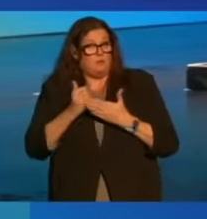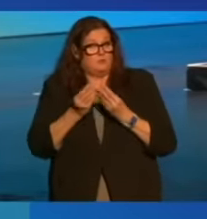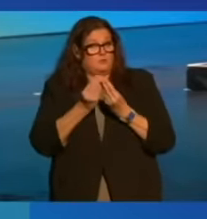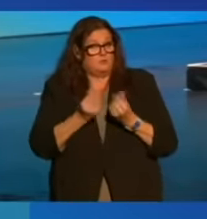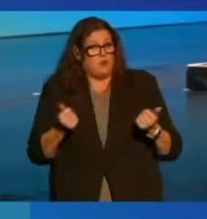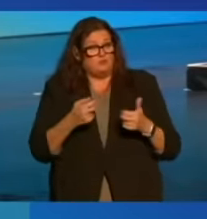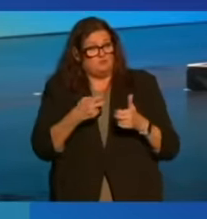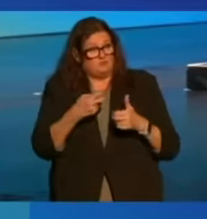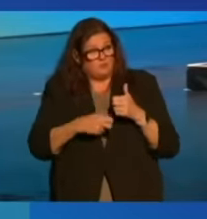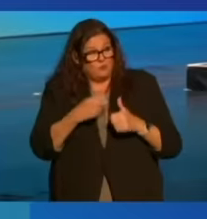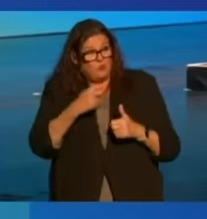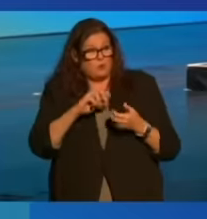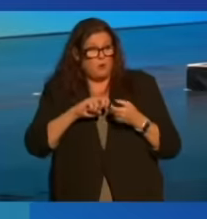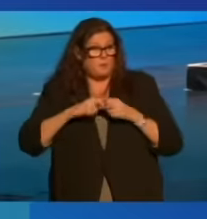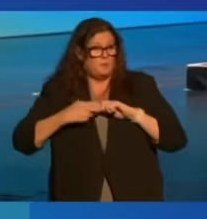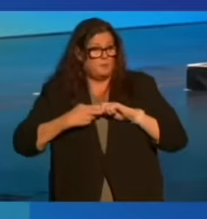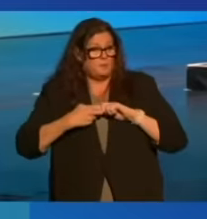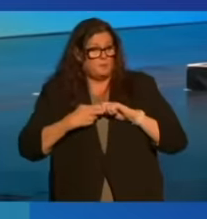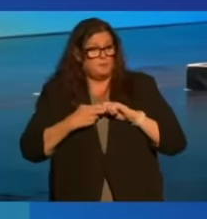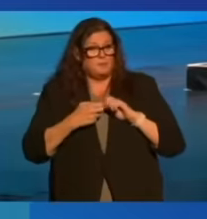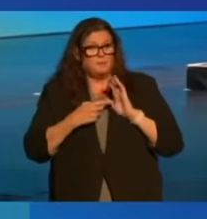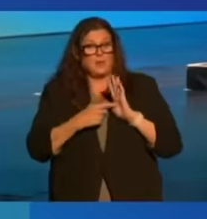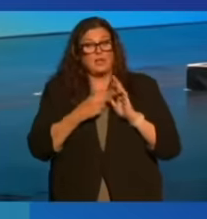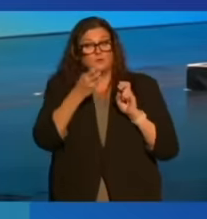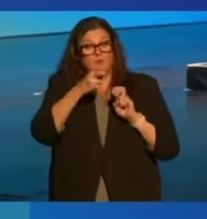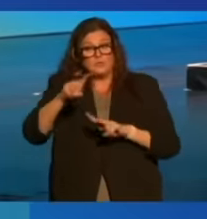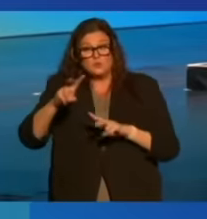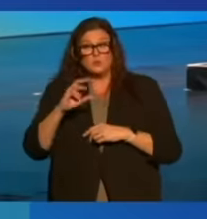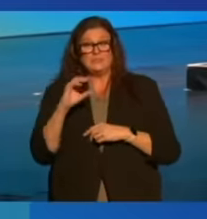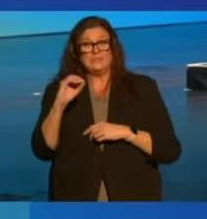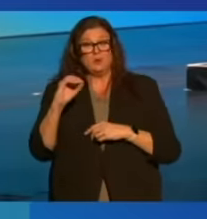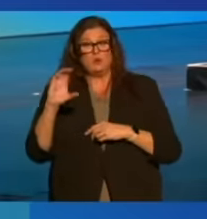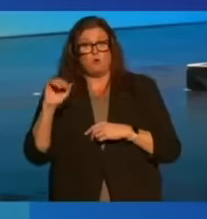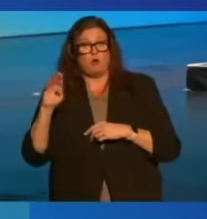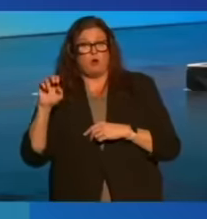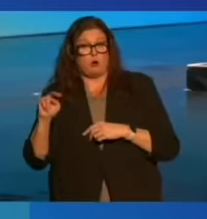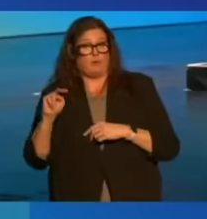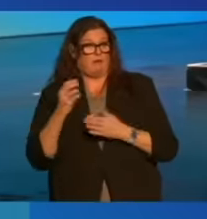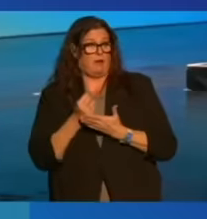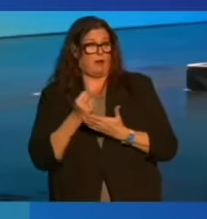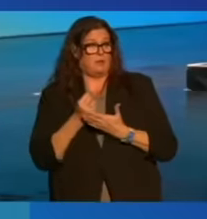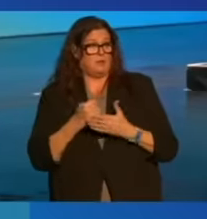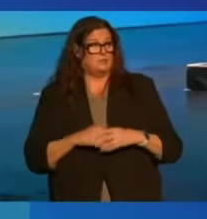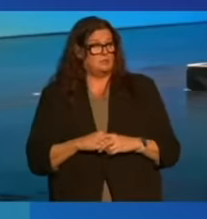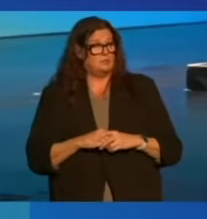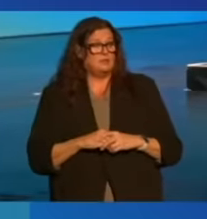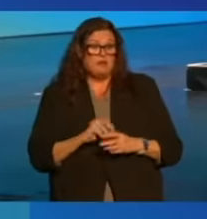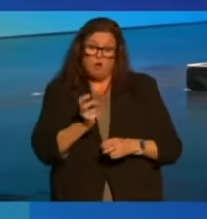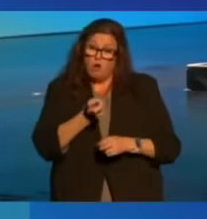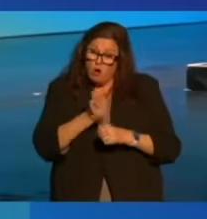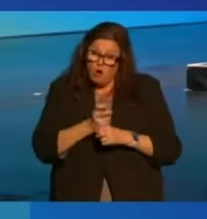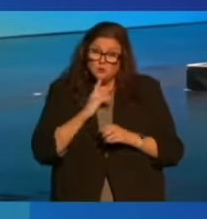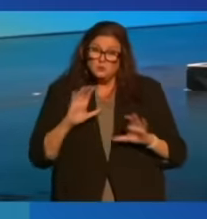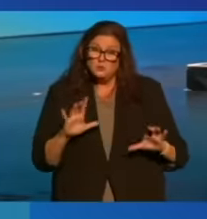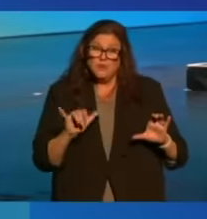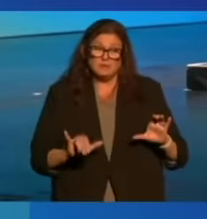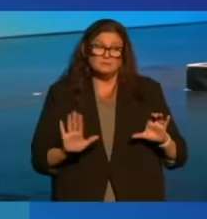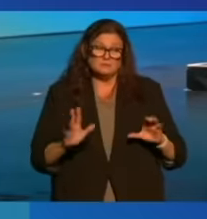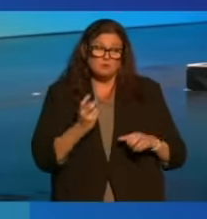solve tough problems like the transition to a zero-carbon economy. Like, that's a hard thing to do.